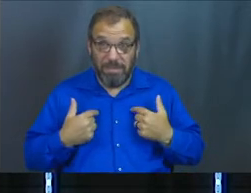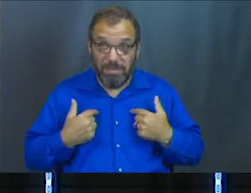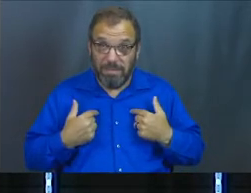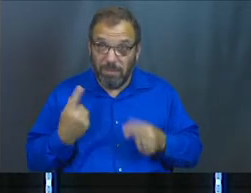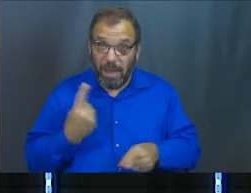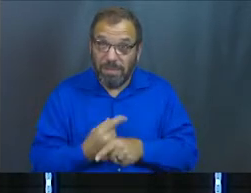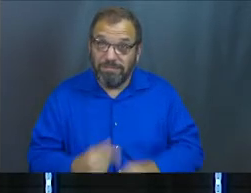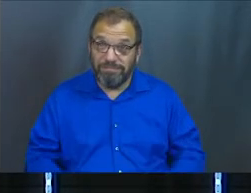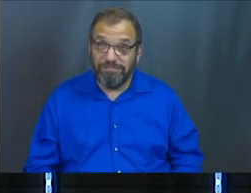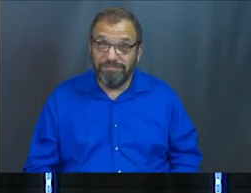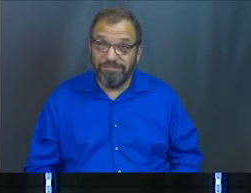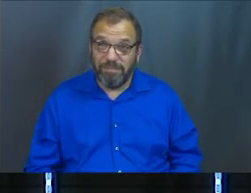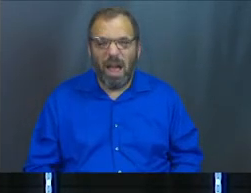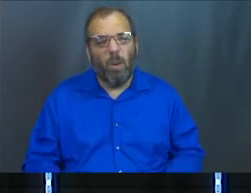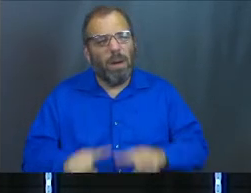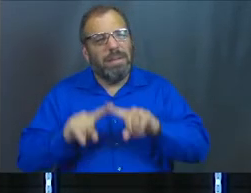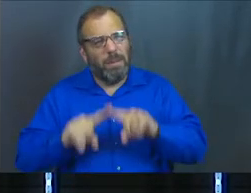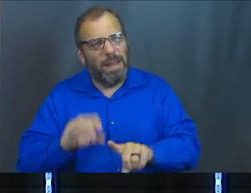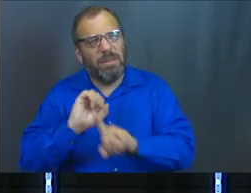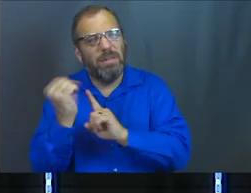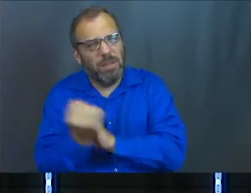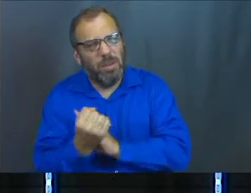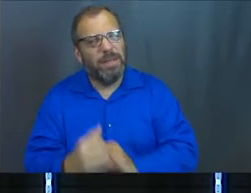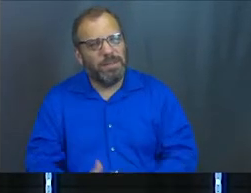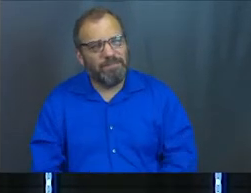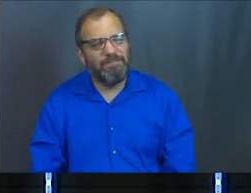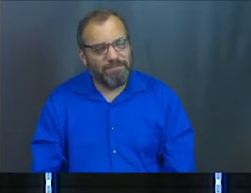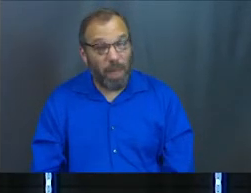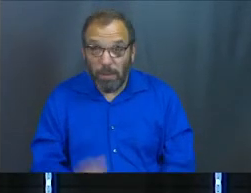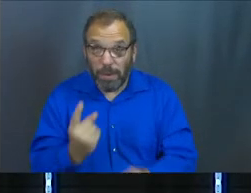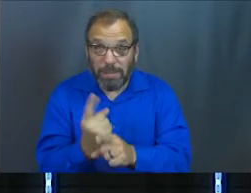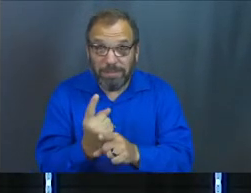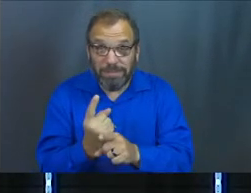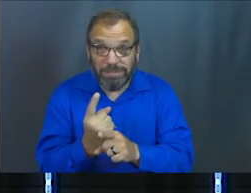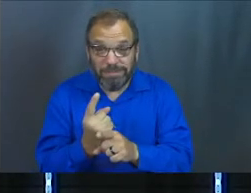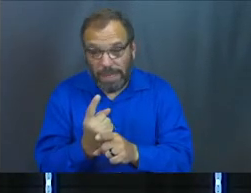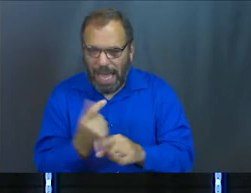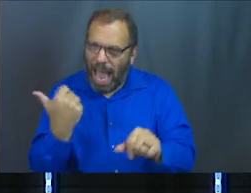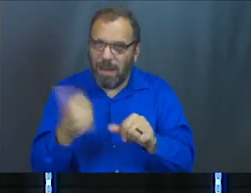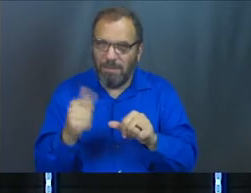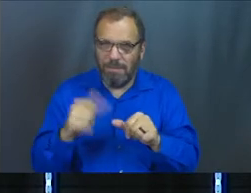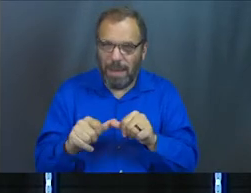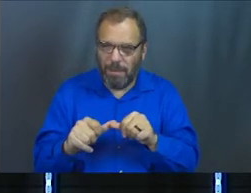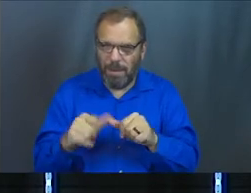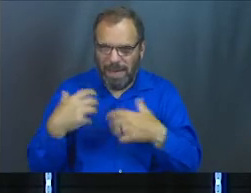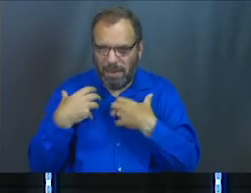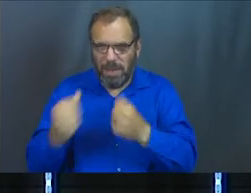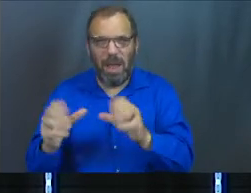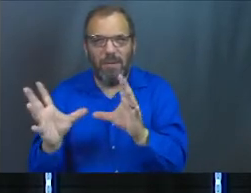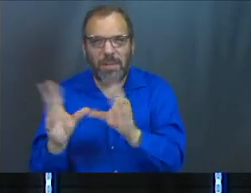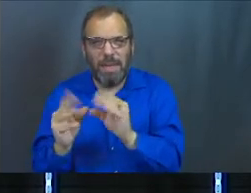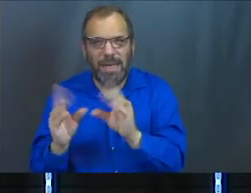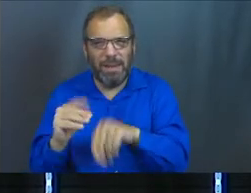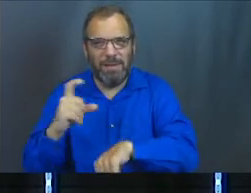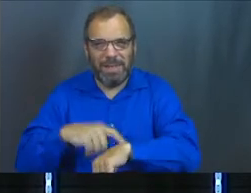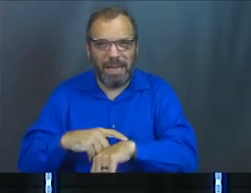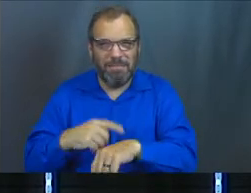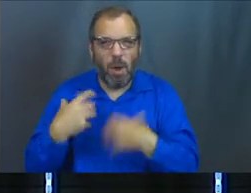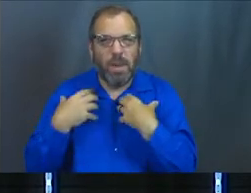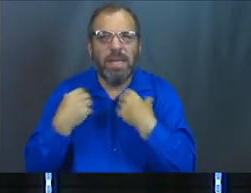Yes? Depends on the situation. Yes? I remember being at a recovery meeting one time